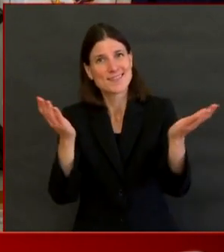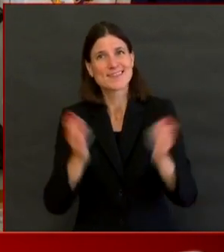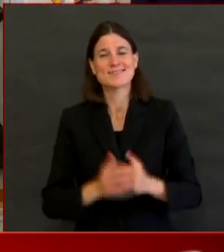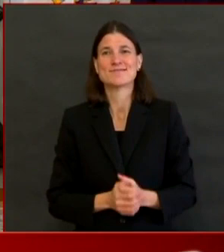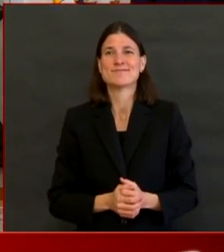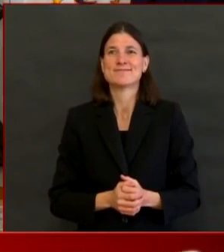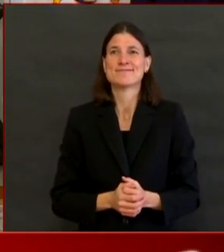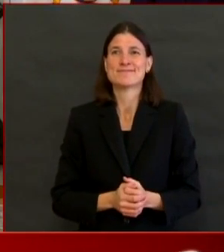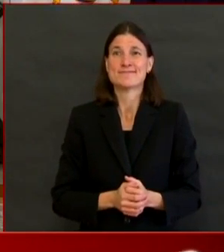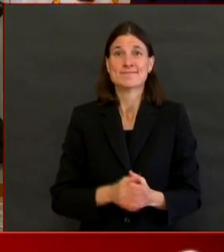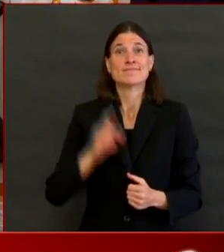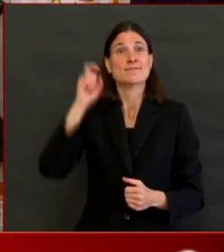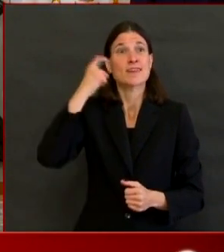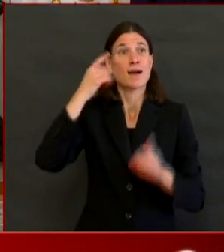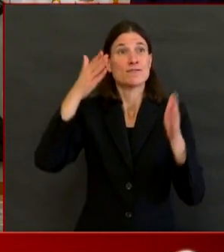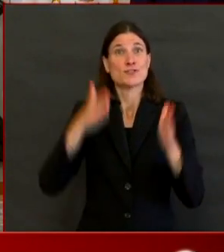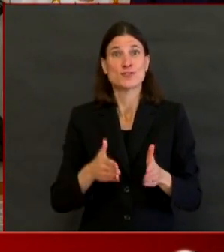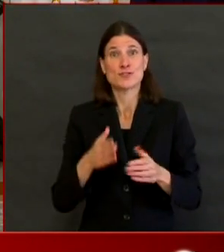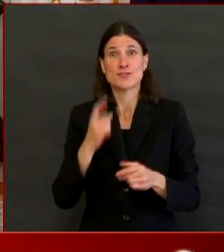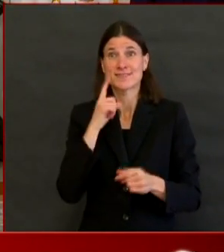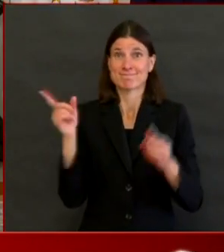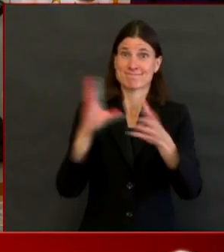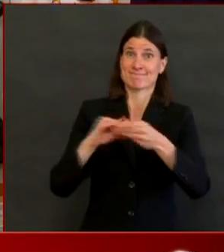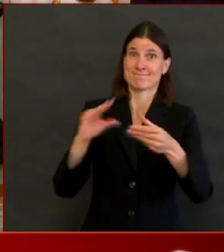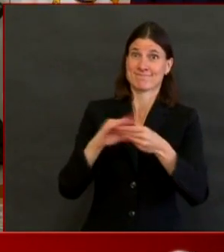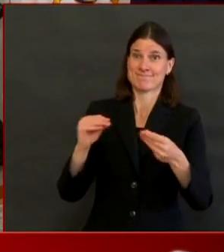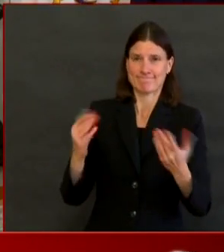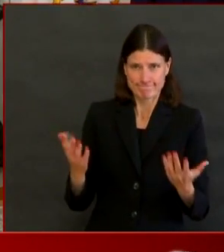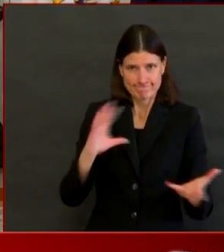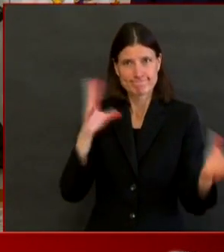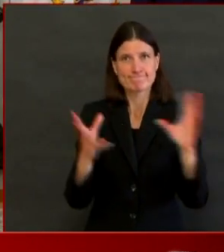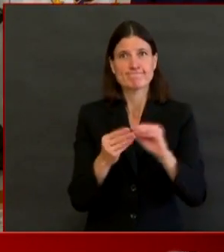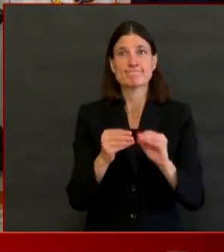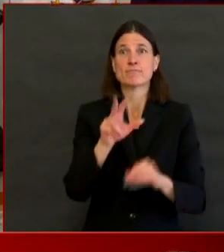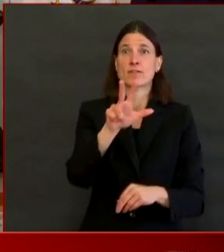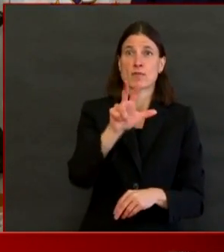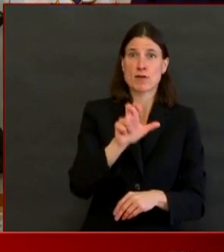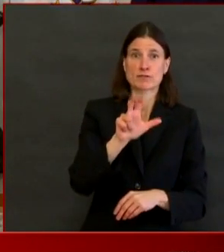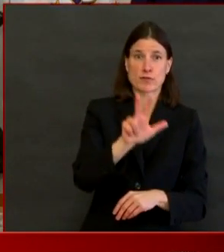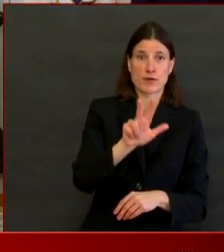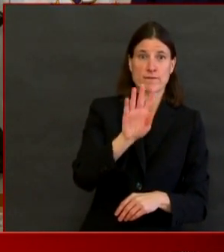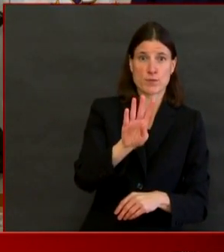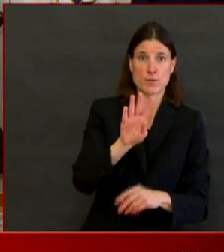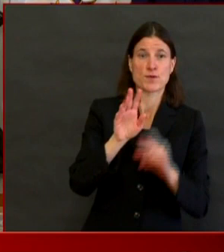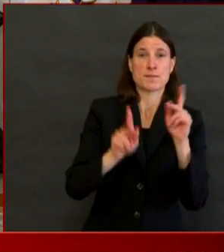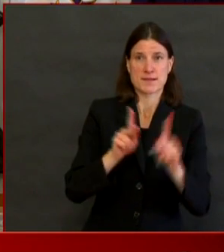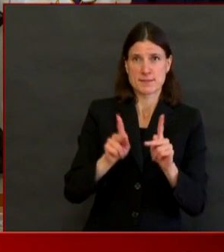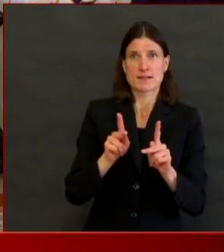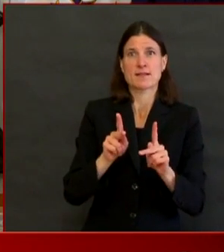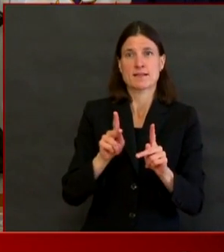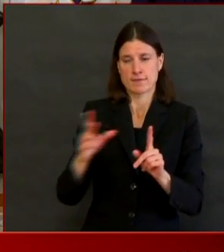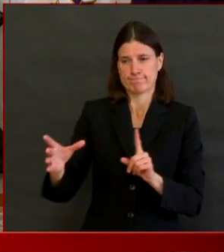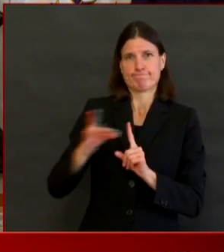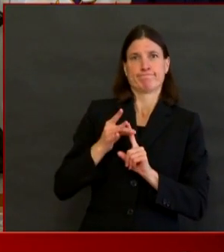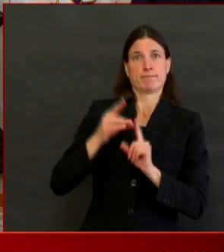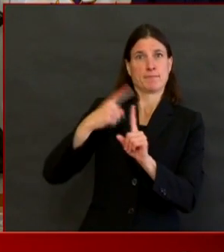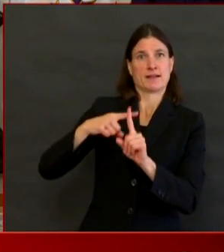have 334 new cases today. This brings our total to 2